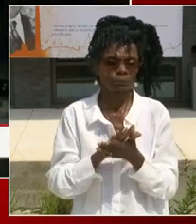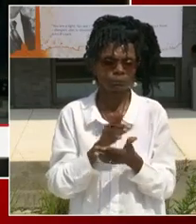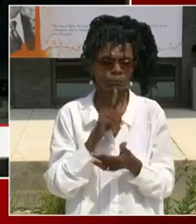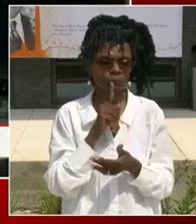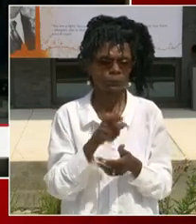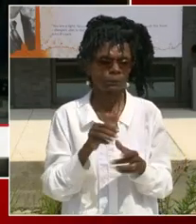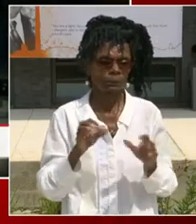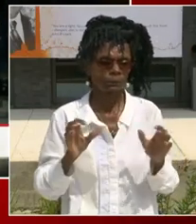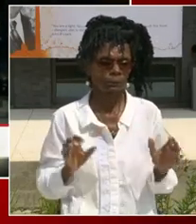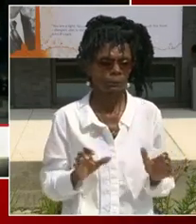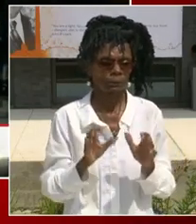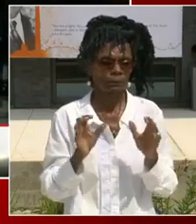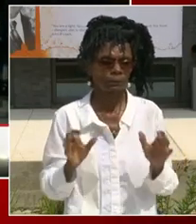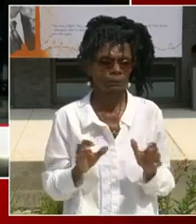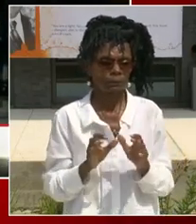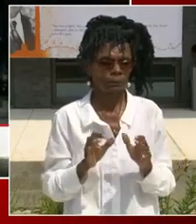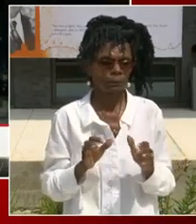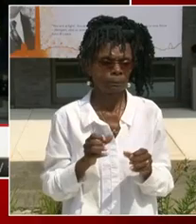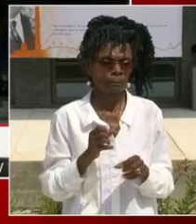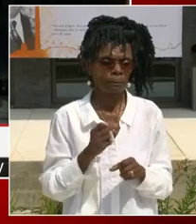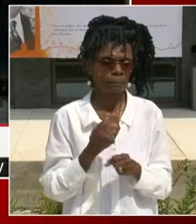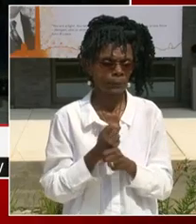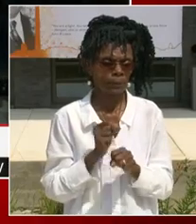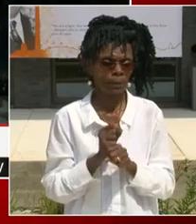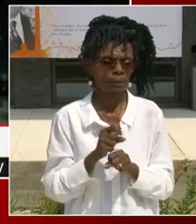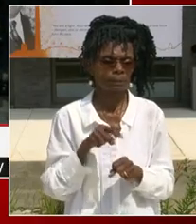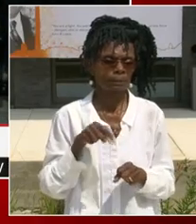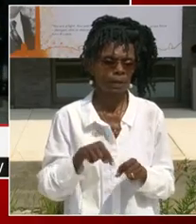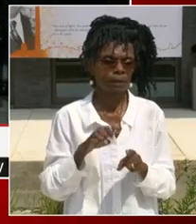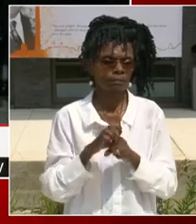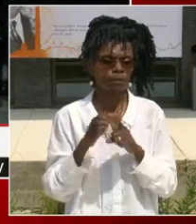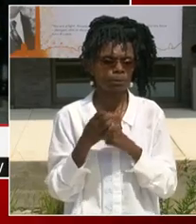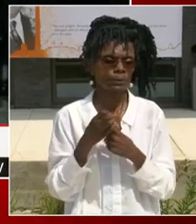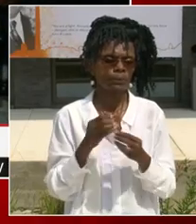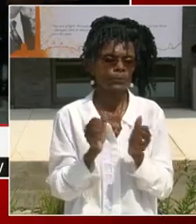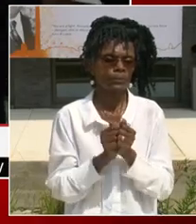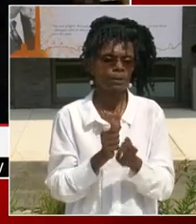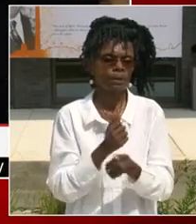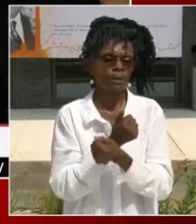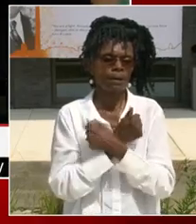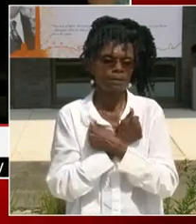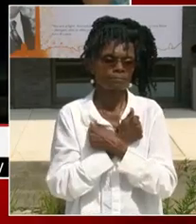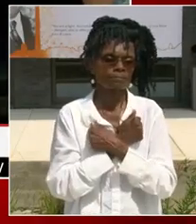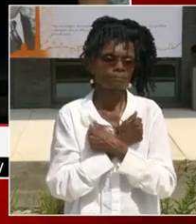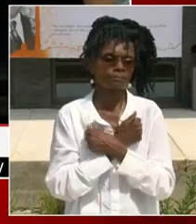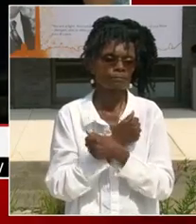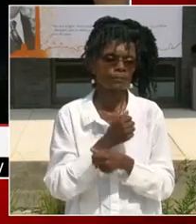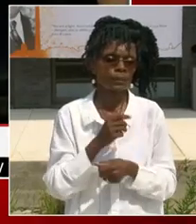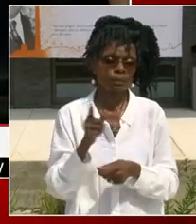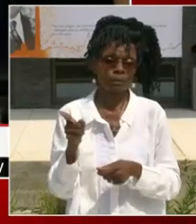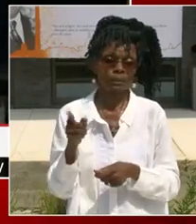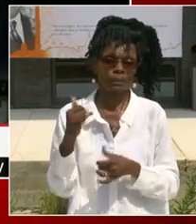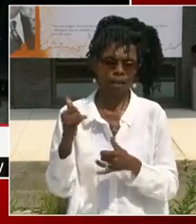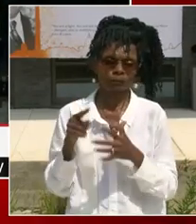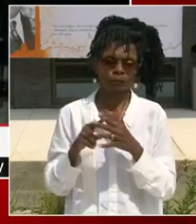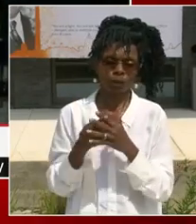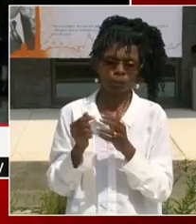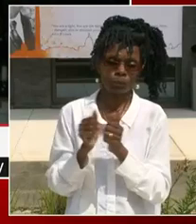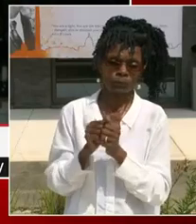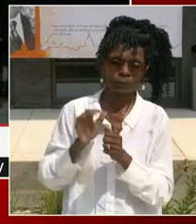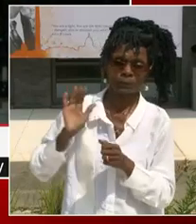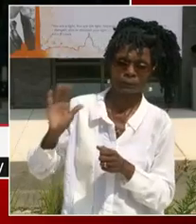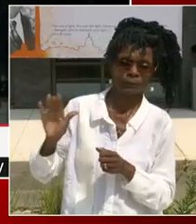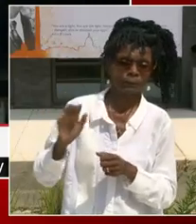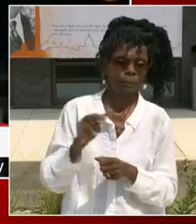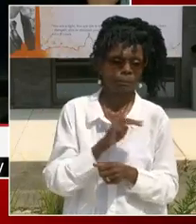love for starting with our mayor, Mario Bowser. Thank you for investing in this community. Thank you for always investing in our war for community